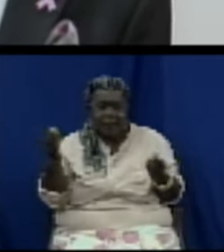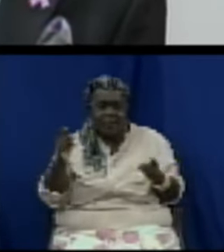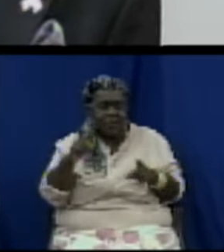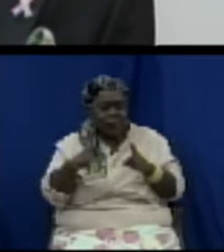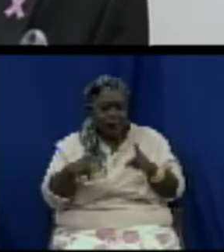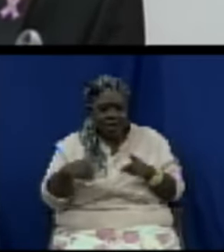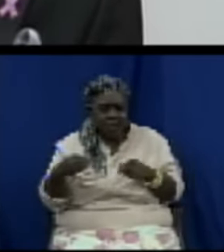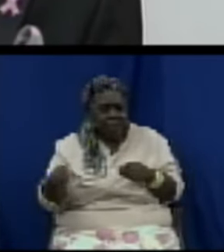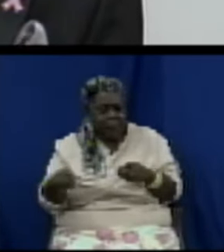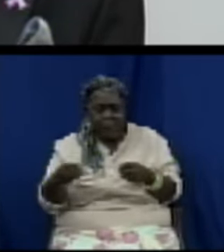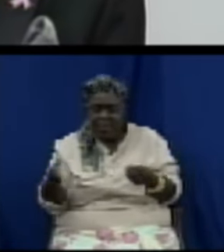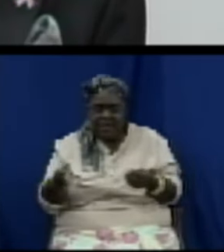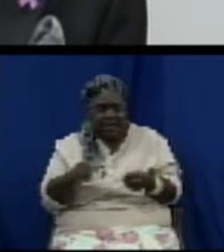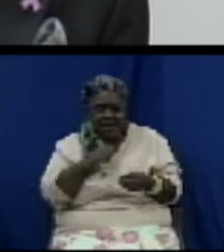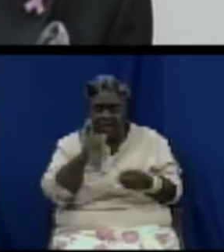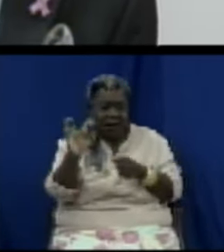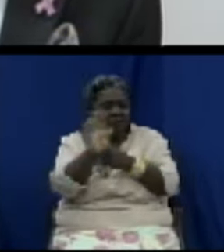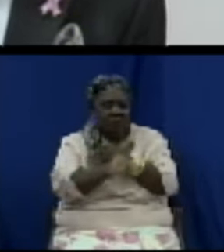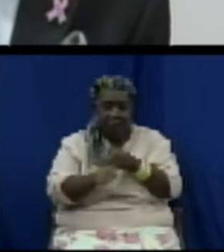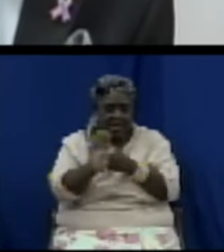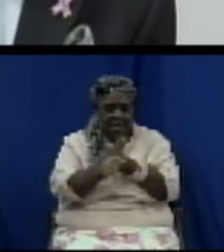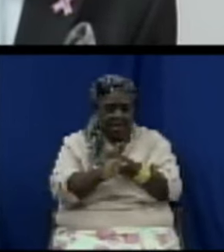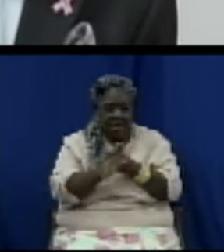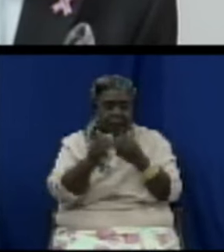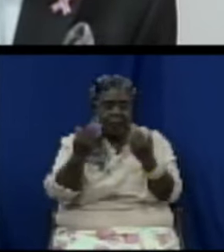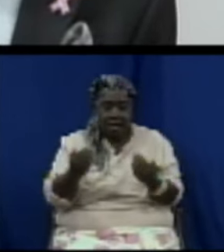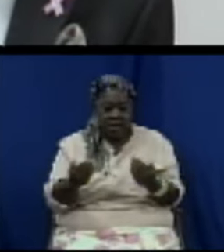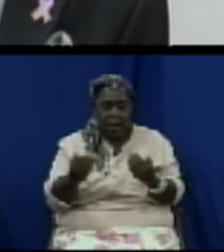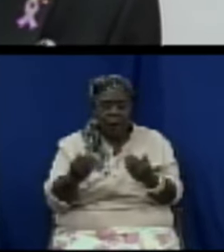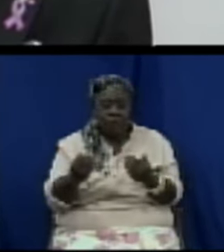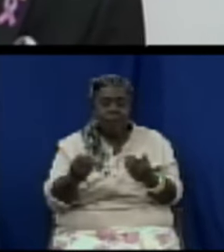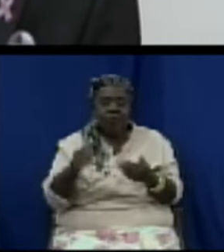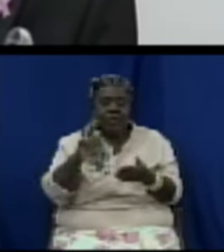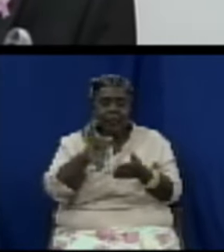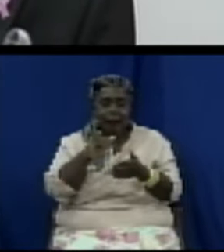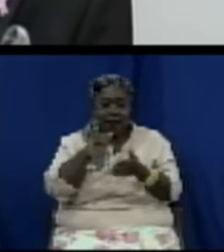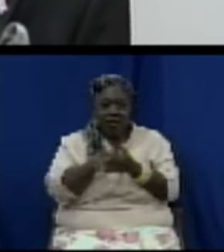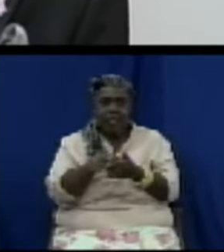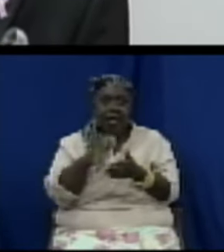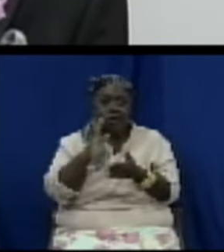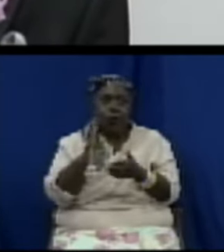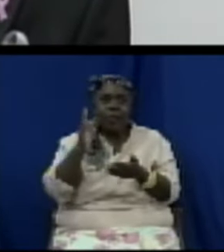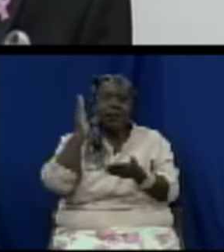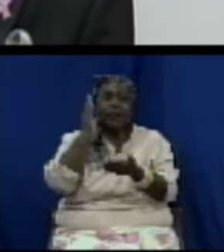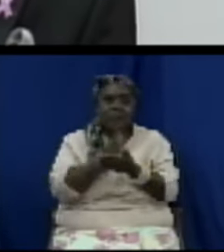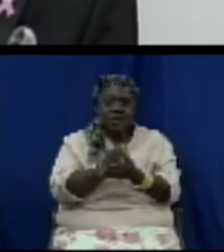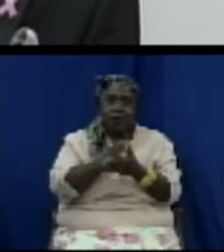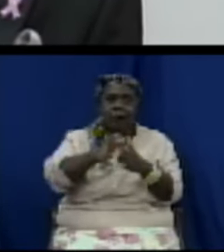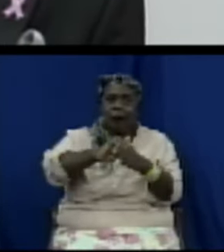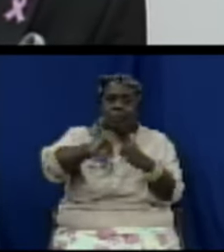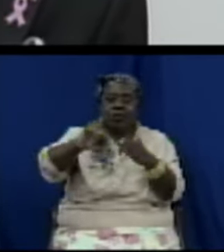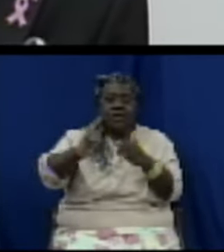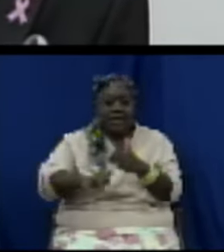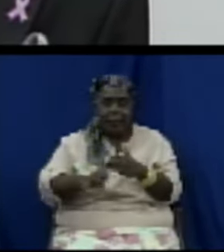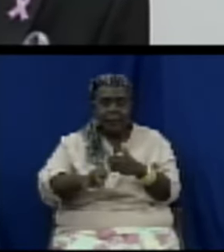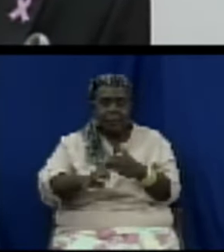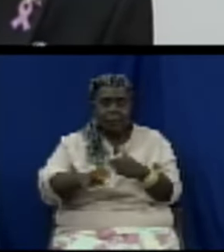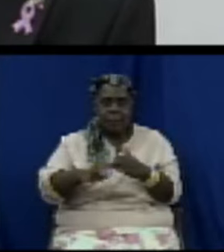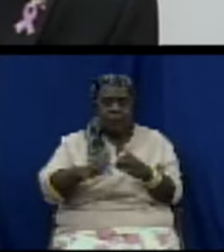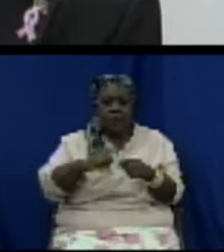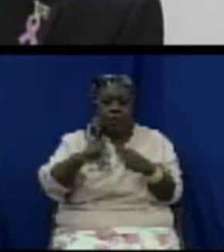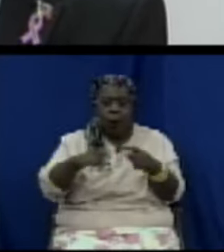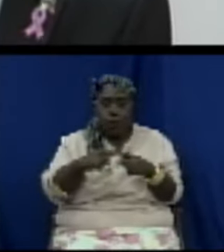that will come to an end this is to ensure that when